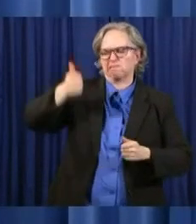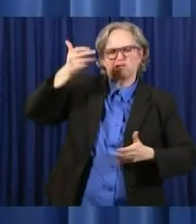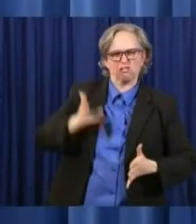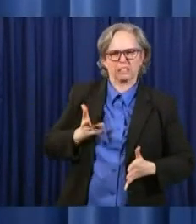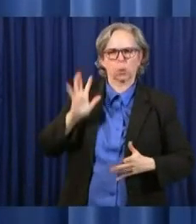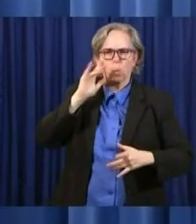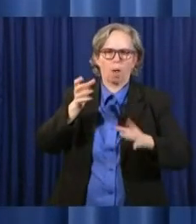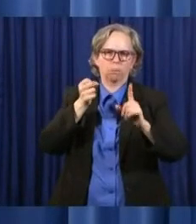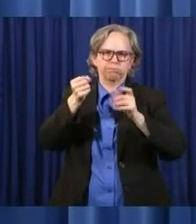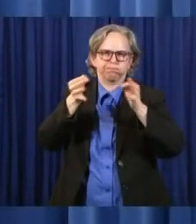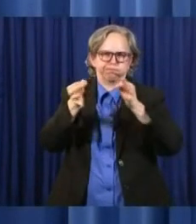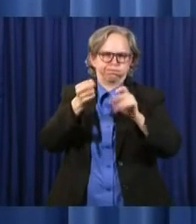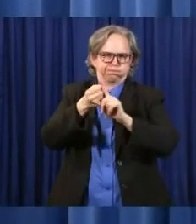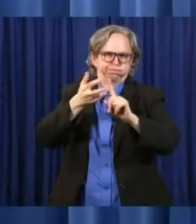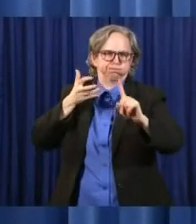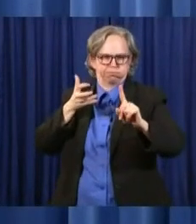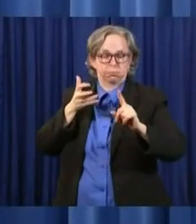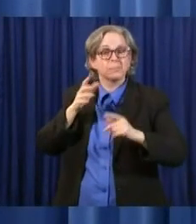school obviously will be different.